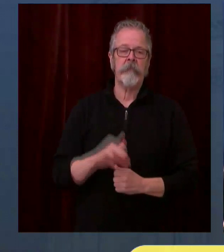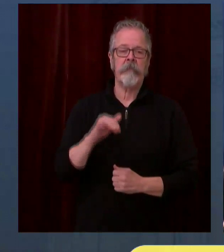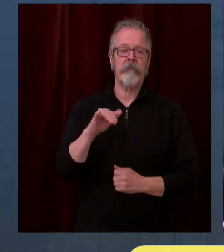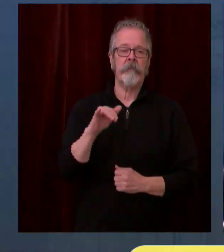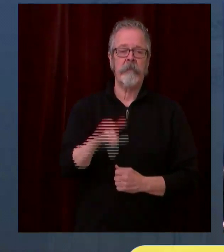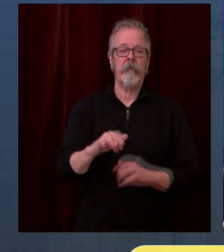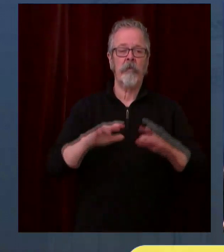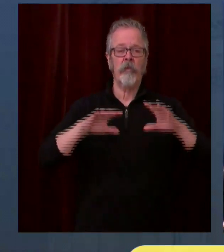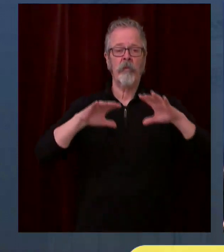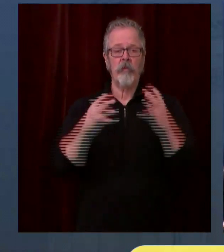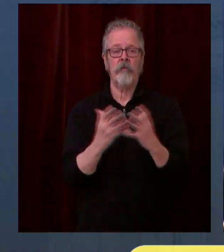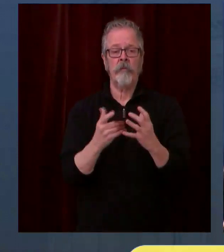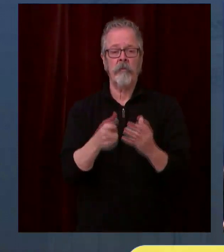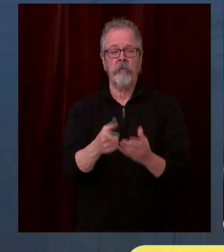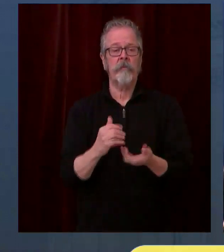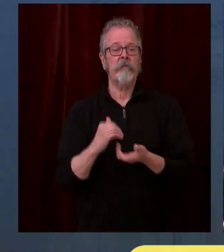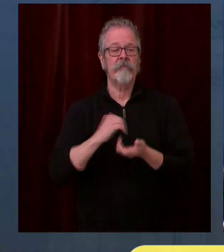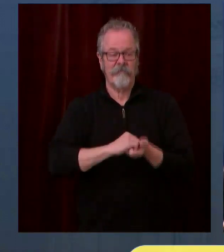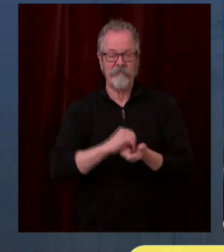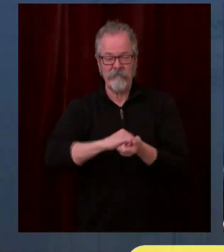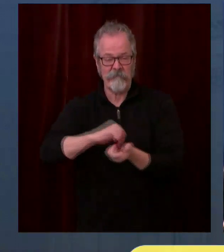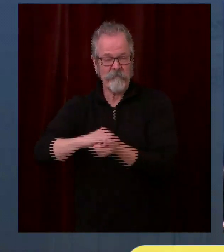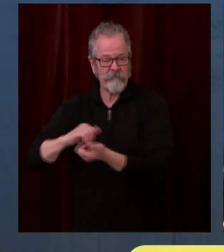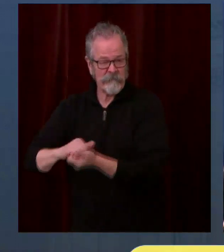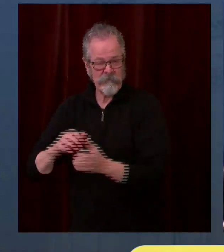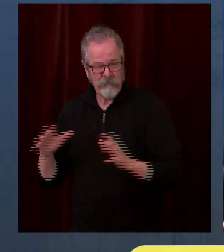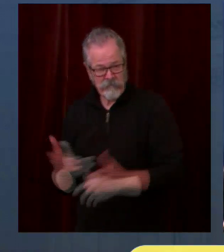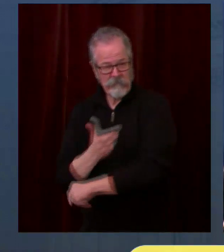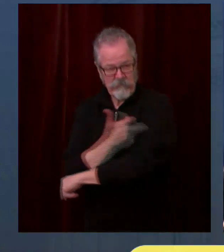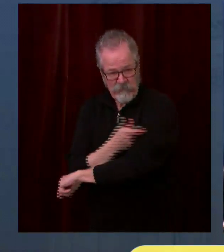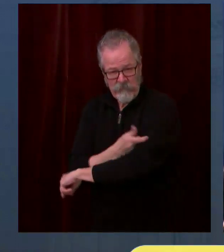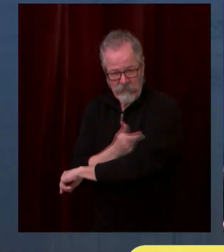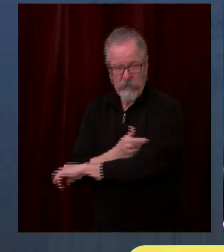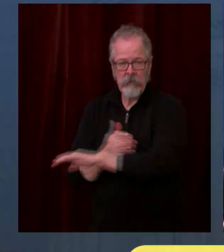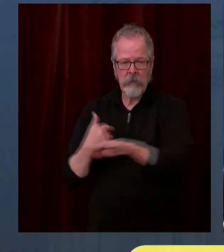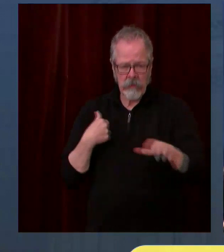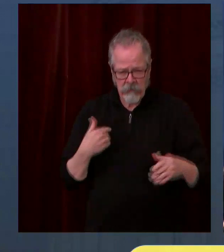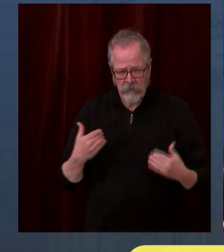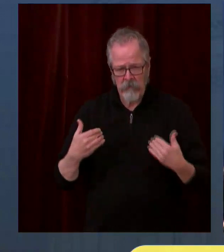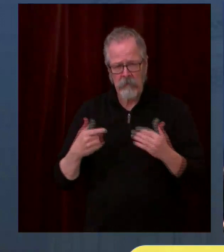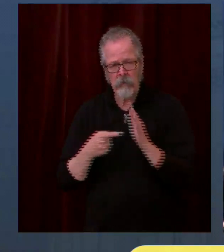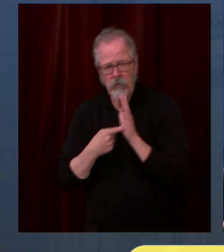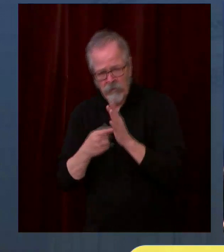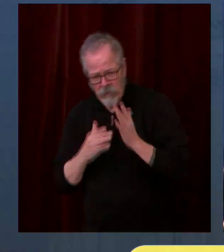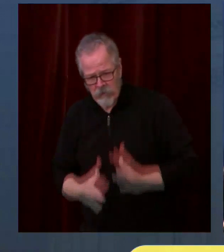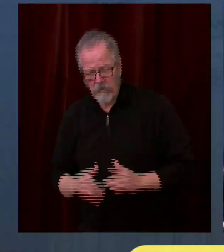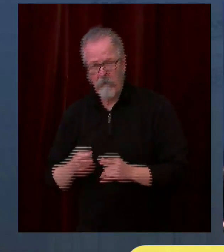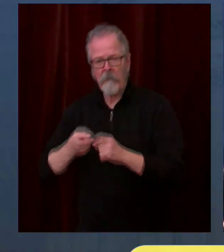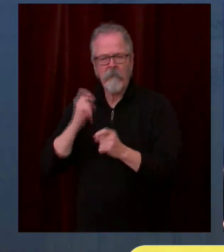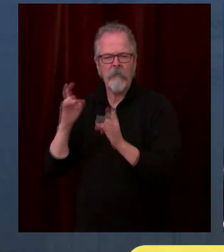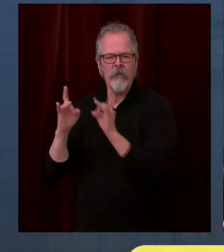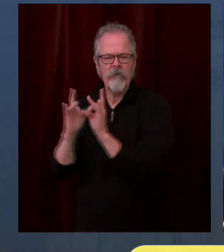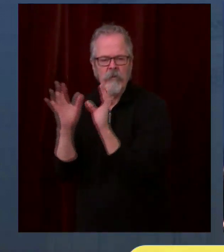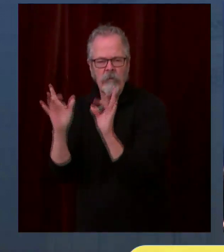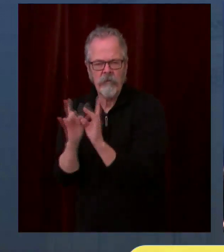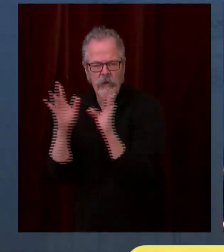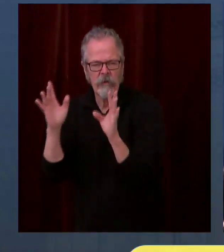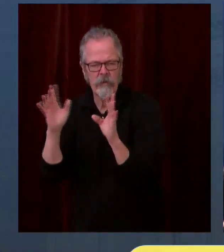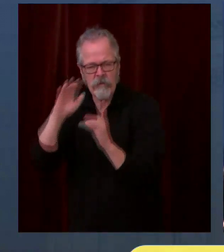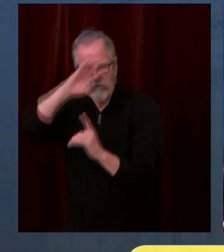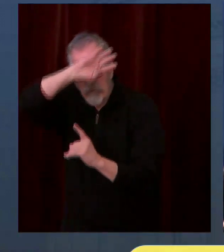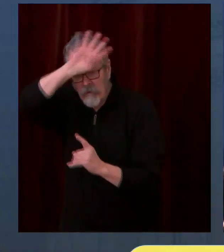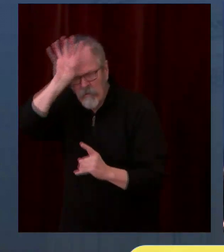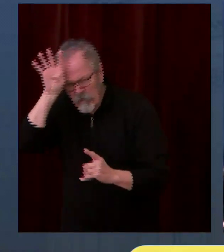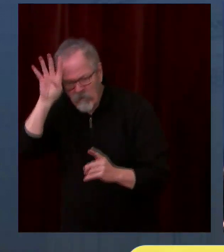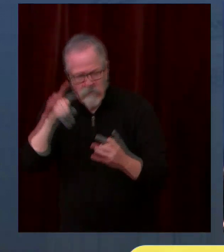CEO Kevin Johnson, Microsoft President Brad Smith, Kaiser Permanente of Washington President Susan Mullaney, Seymour